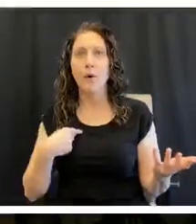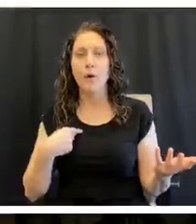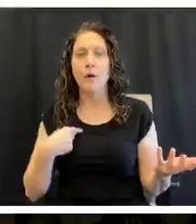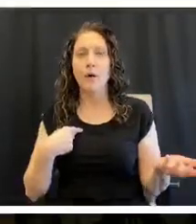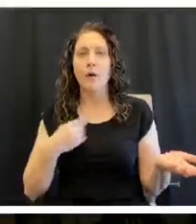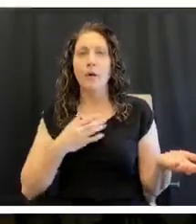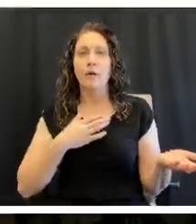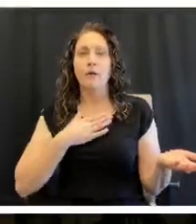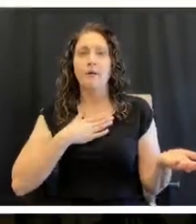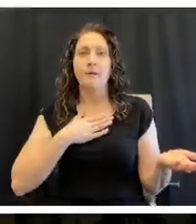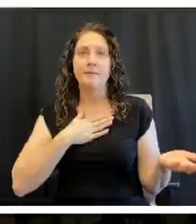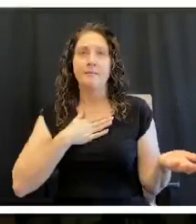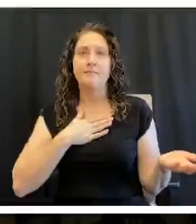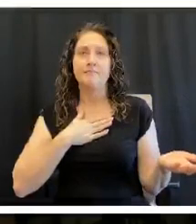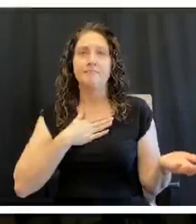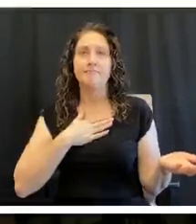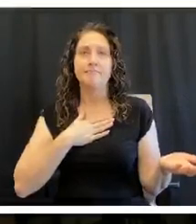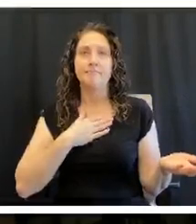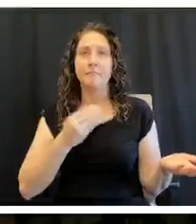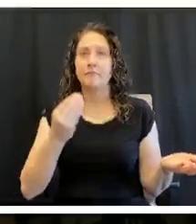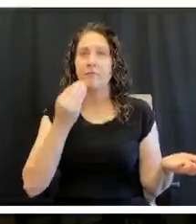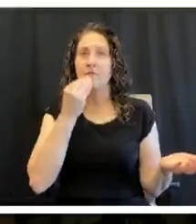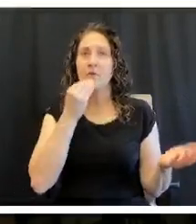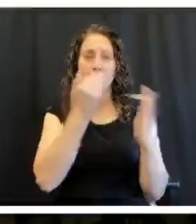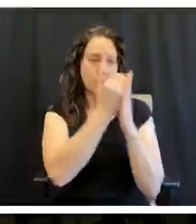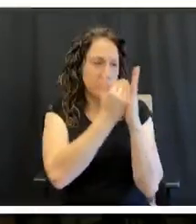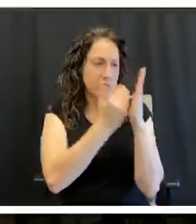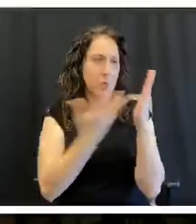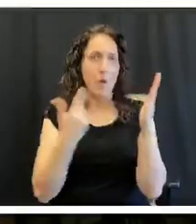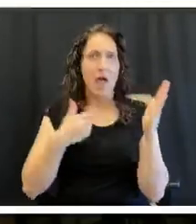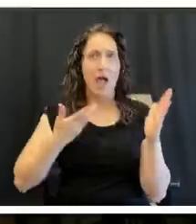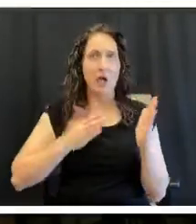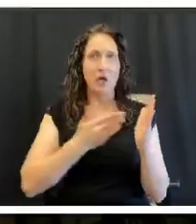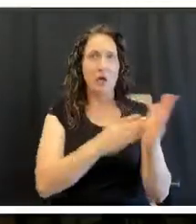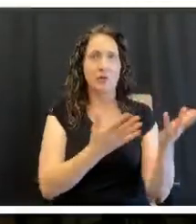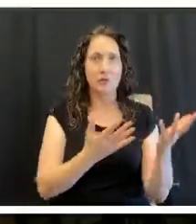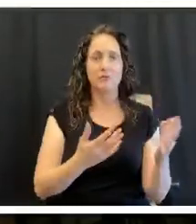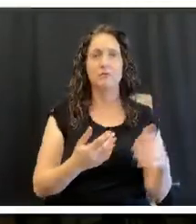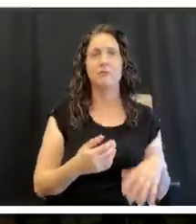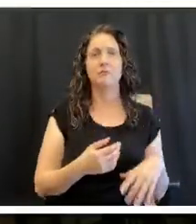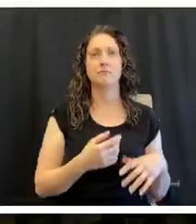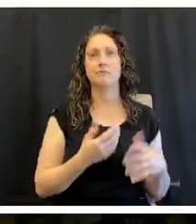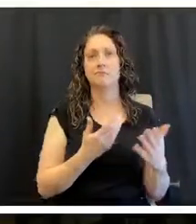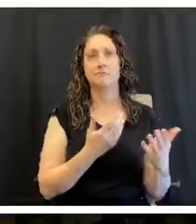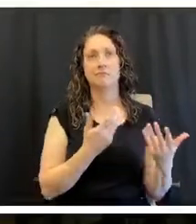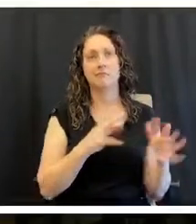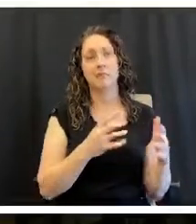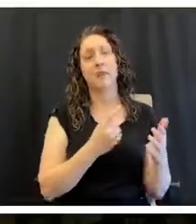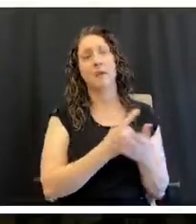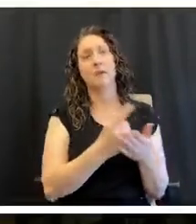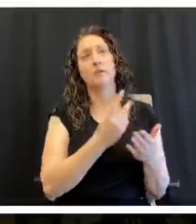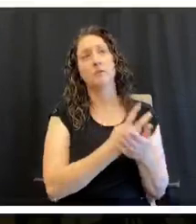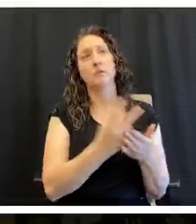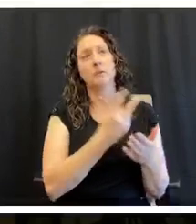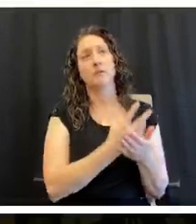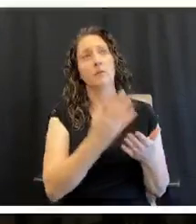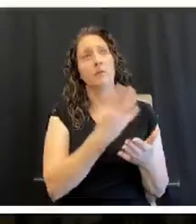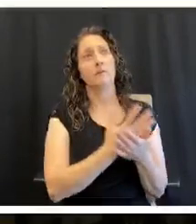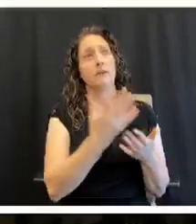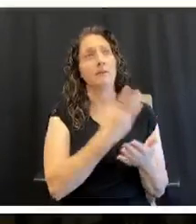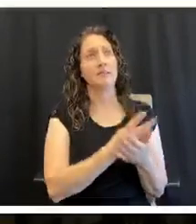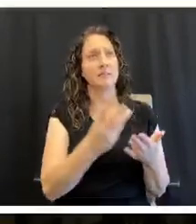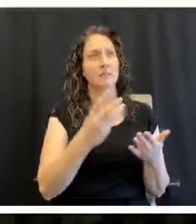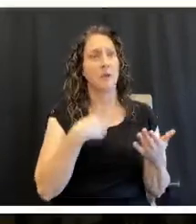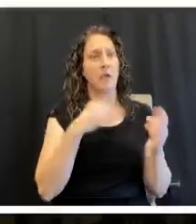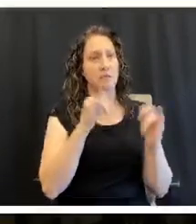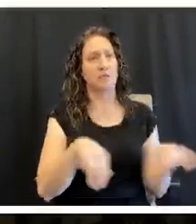recipes. I mean, after, what are we, five, six weeks in and cooking the same thing over and over and over again. So